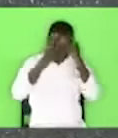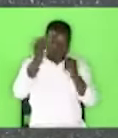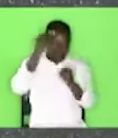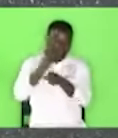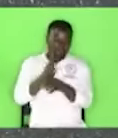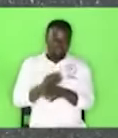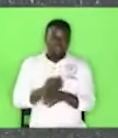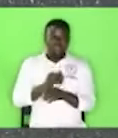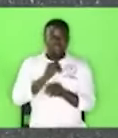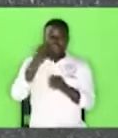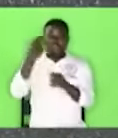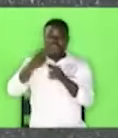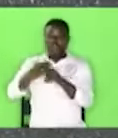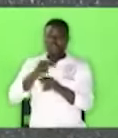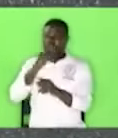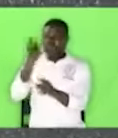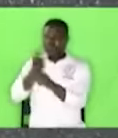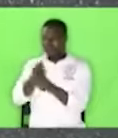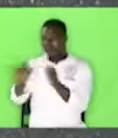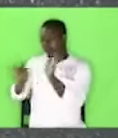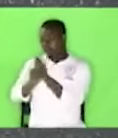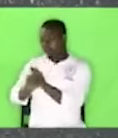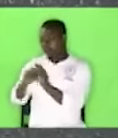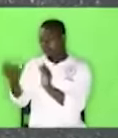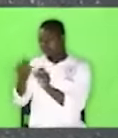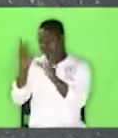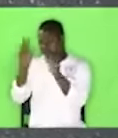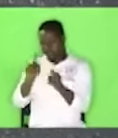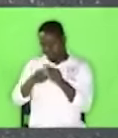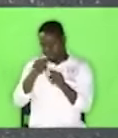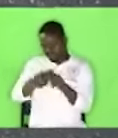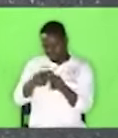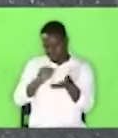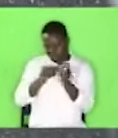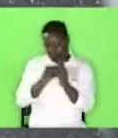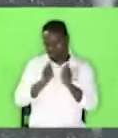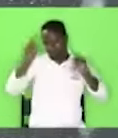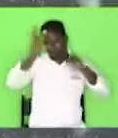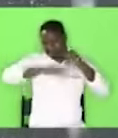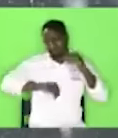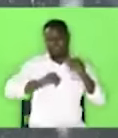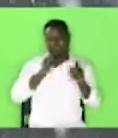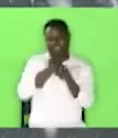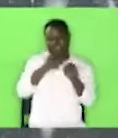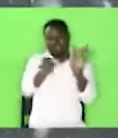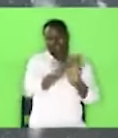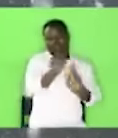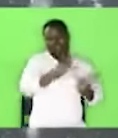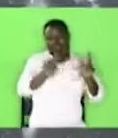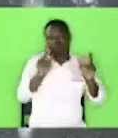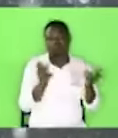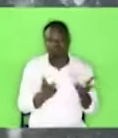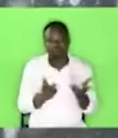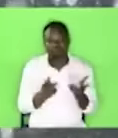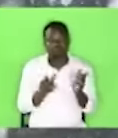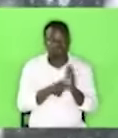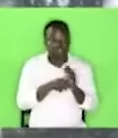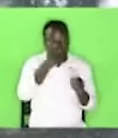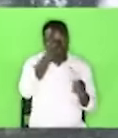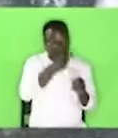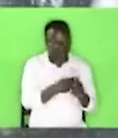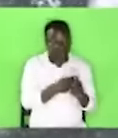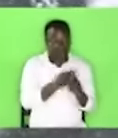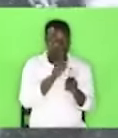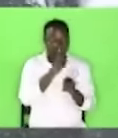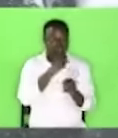is not just for identification. Your name is greater than that. Your name is not just for